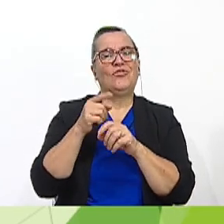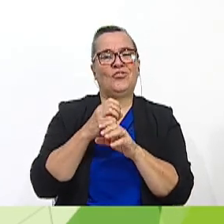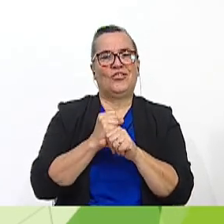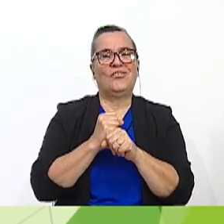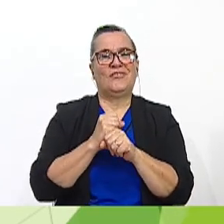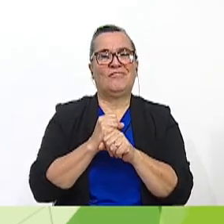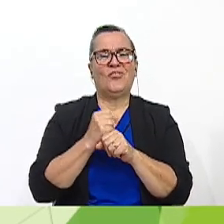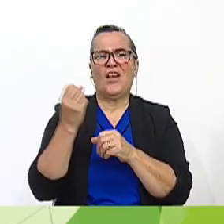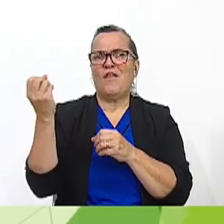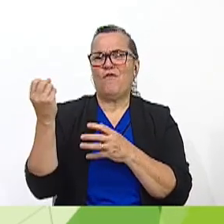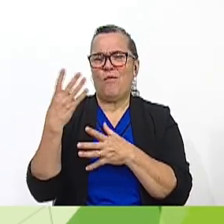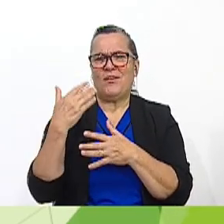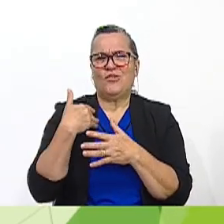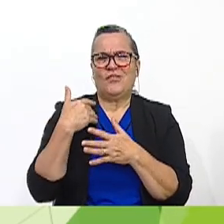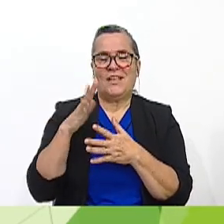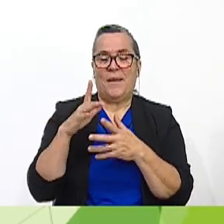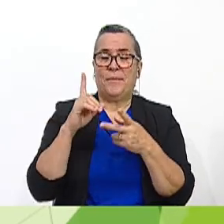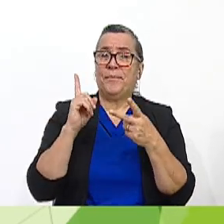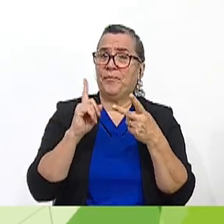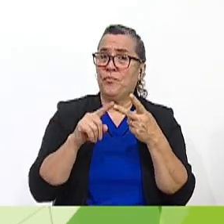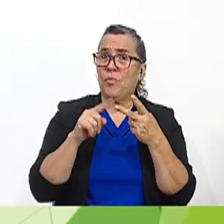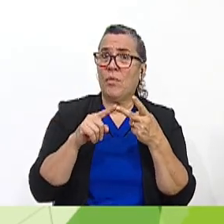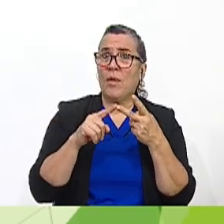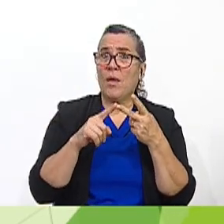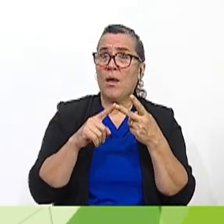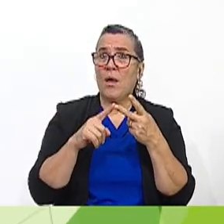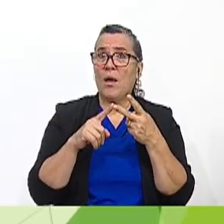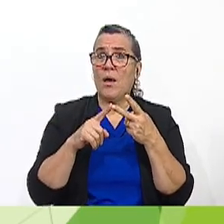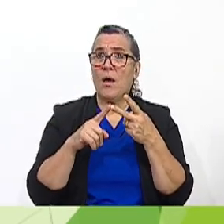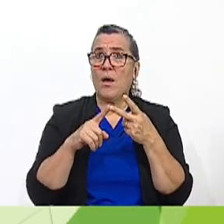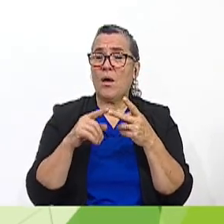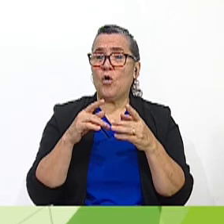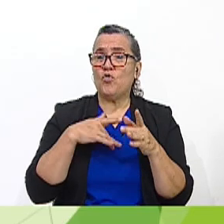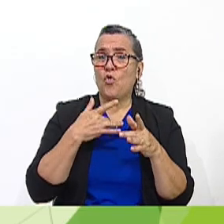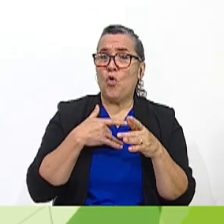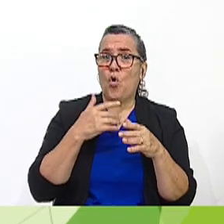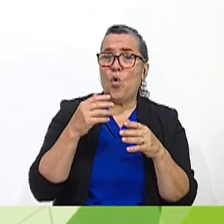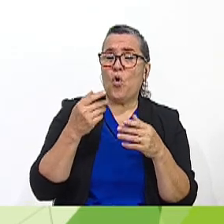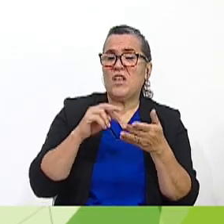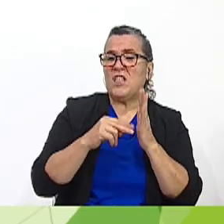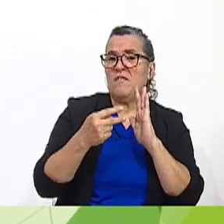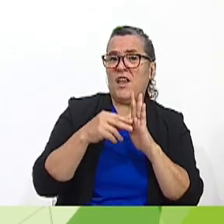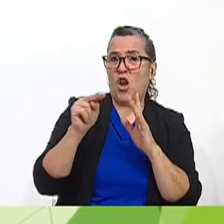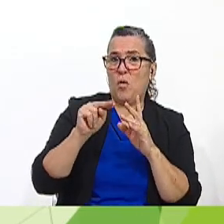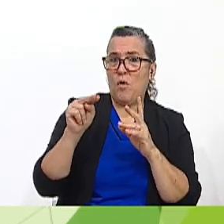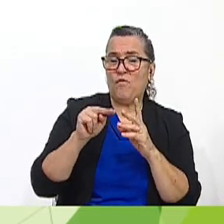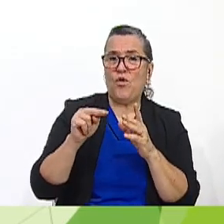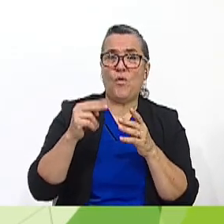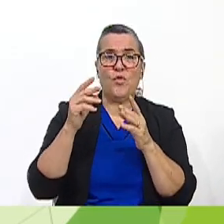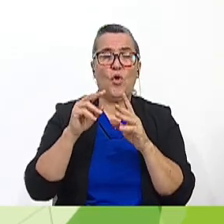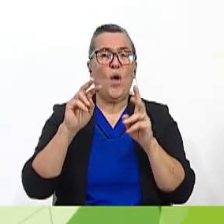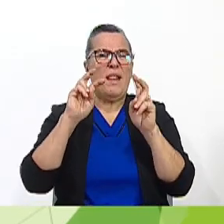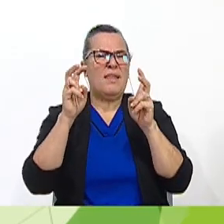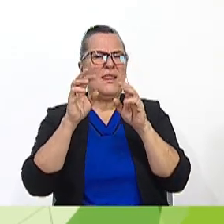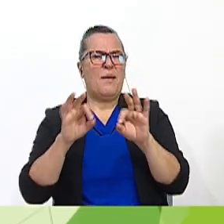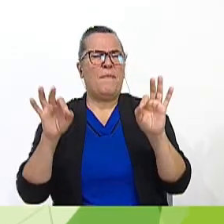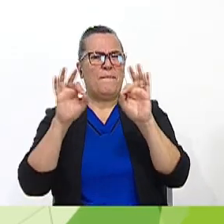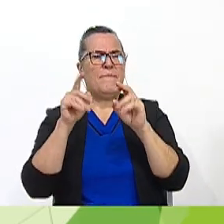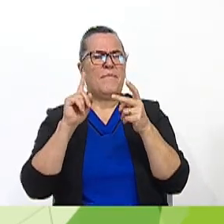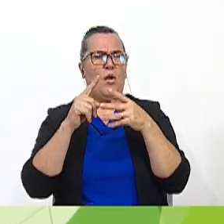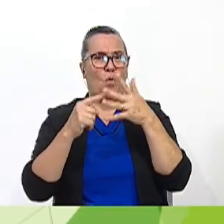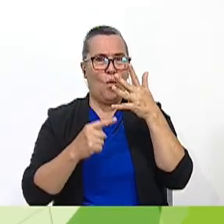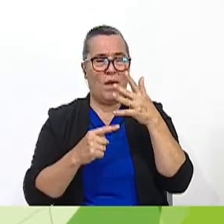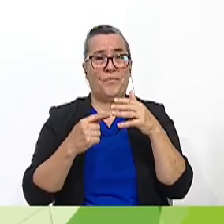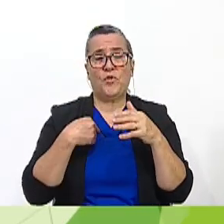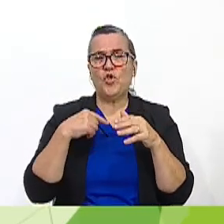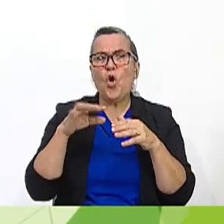the main information, right? You could figure out what nomophobia is, what the main topic was, etc. I